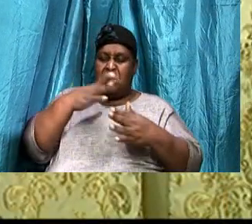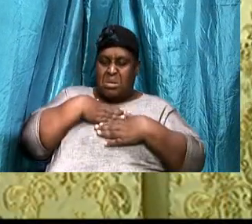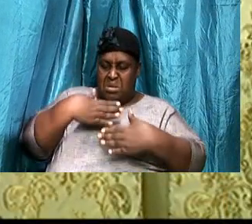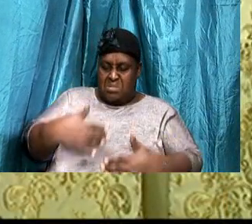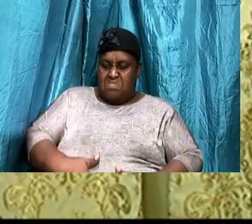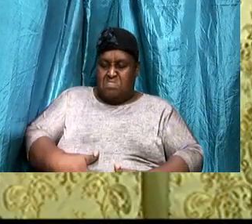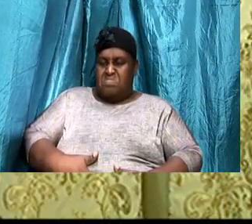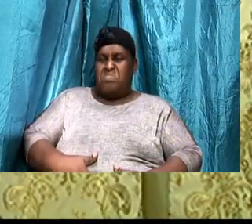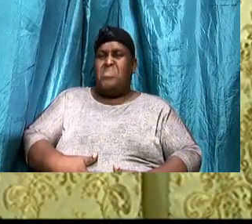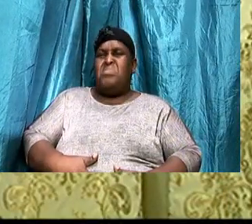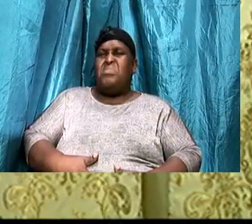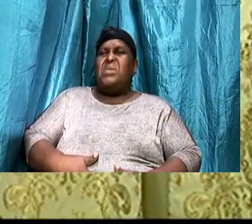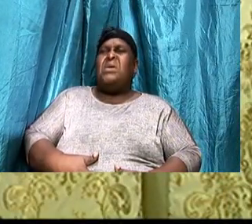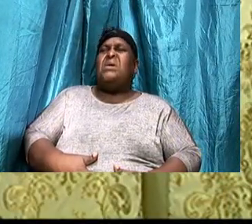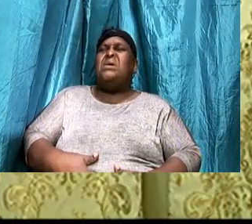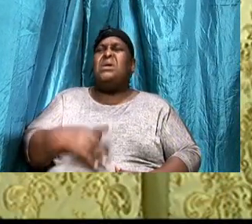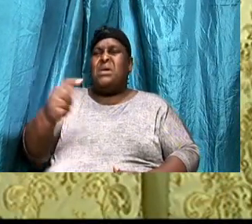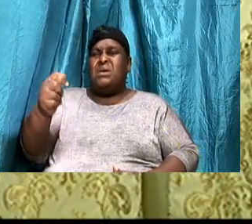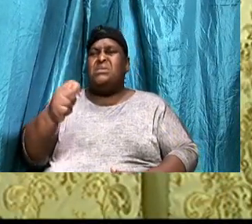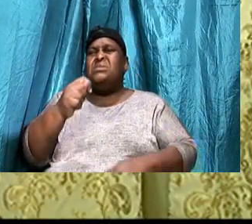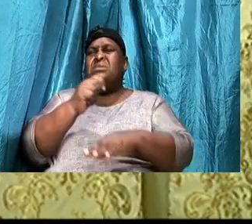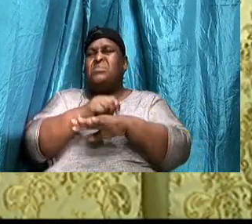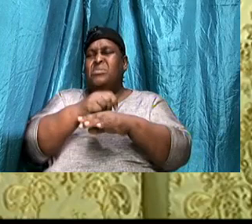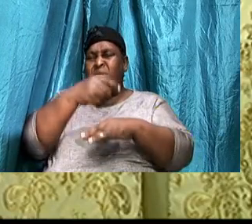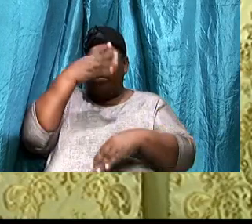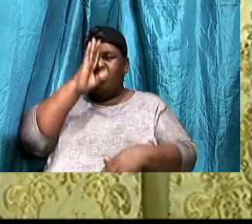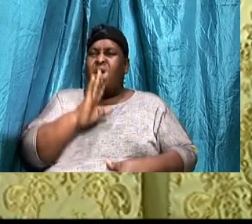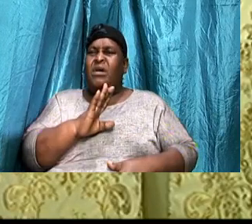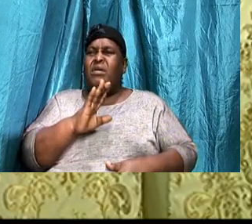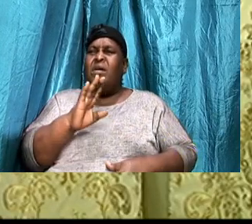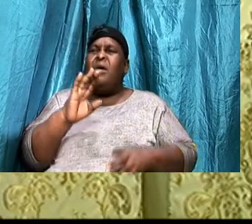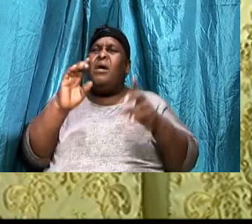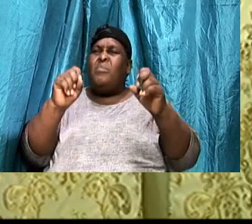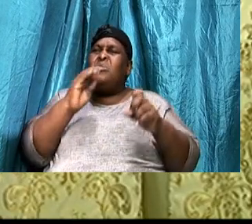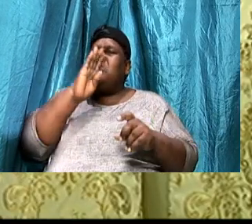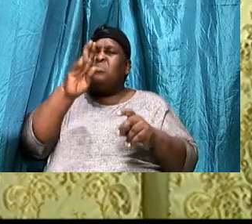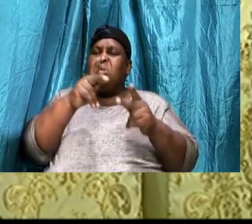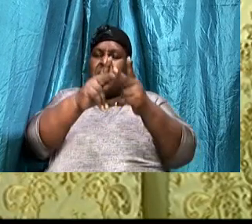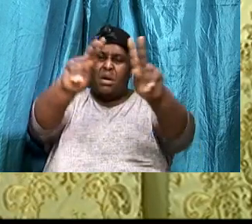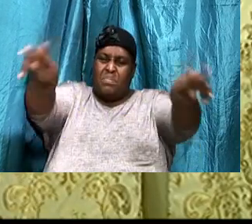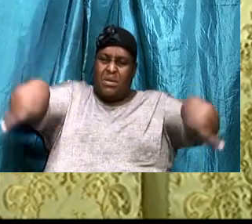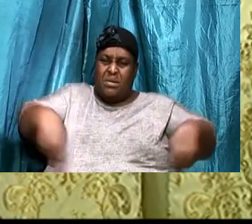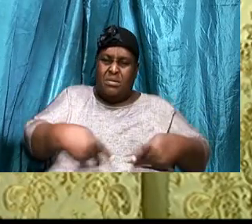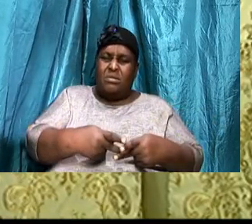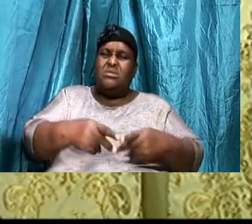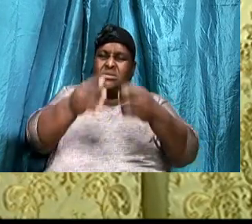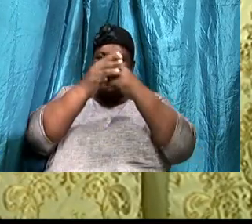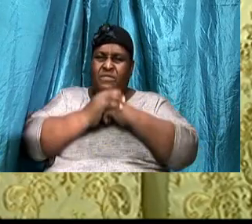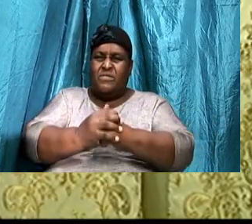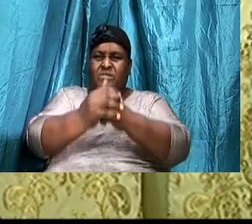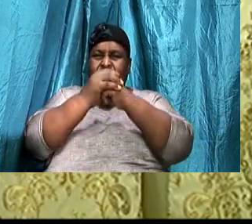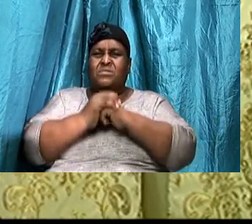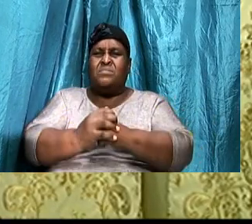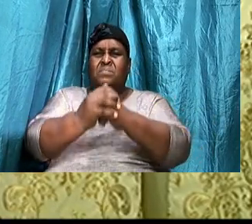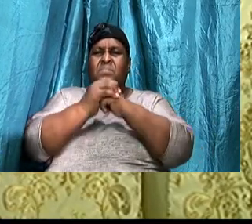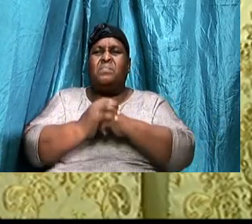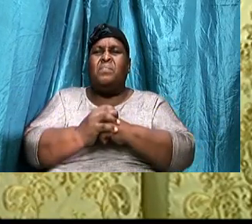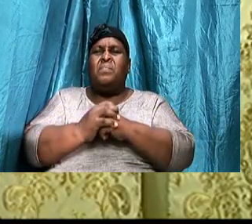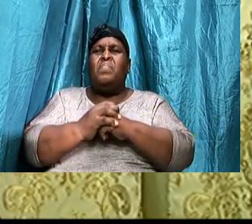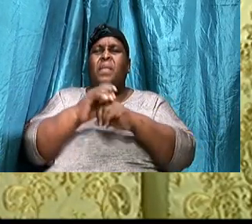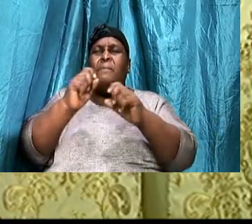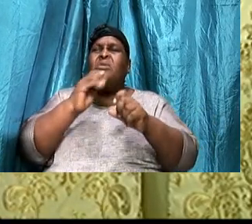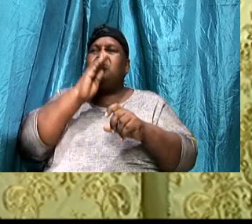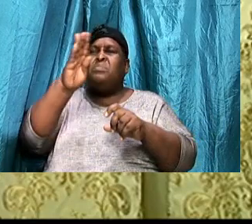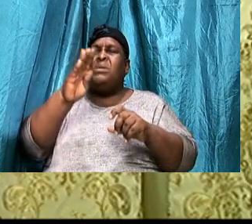body, Is the temple of God, It must, Hallelujah, Be a place, Of worship, It must be a place, Where worship,